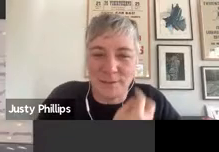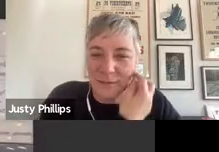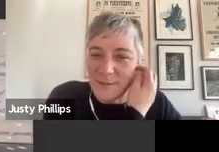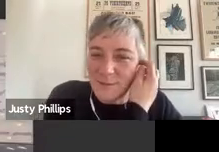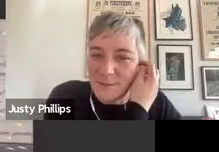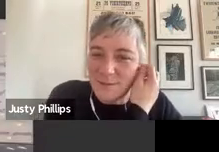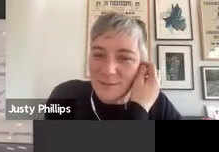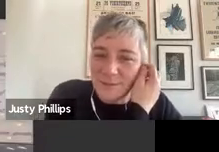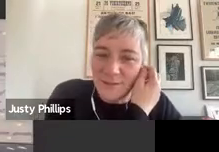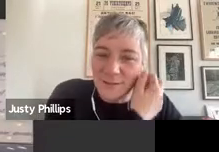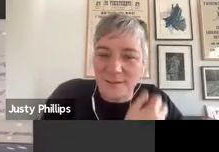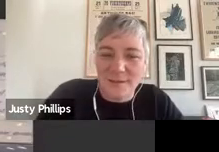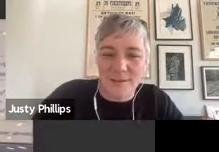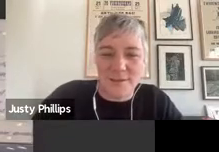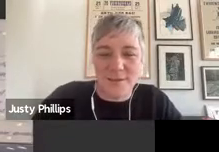This is quite a nice image.